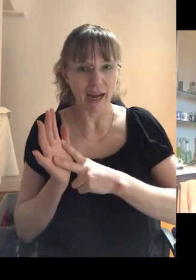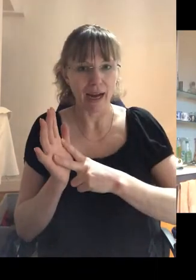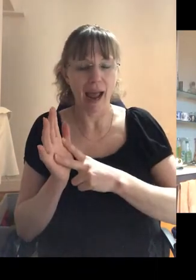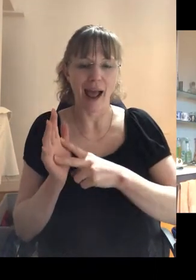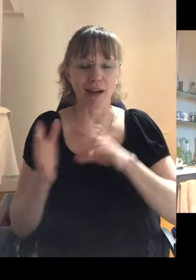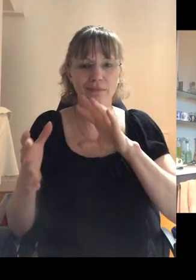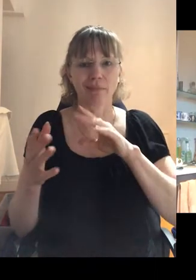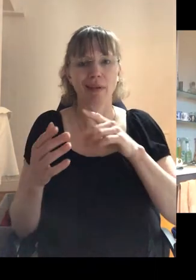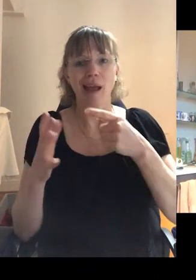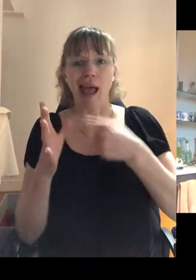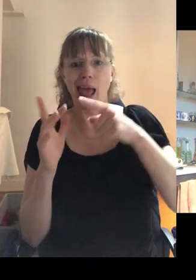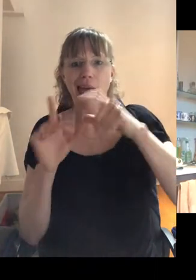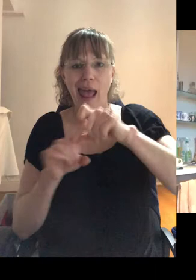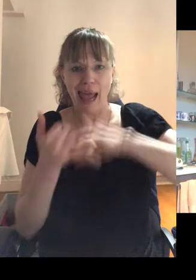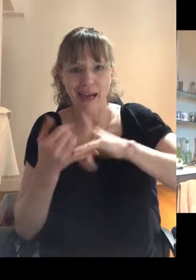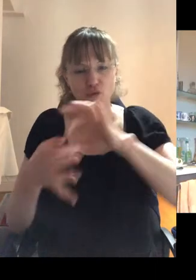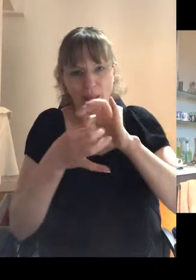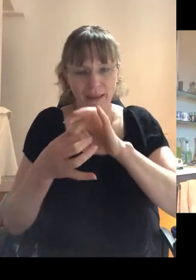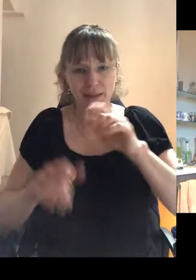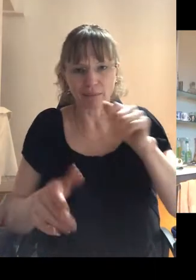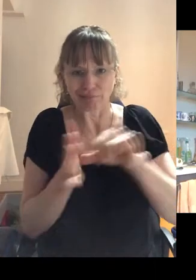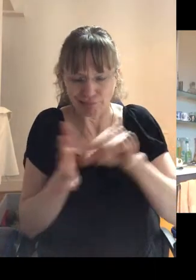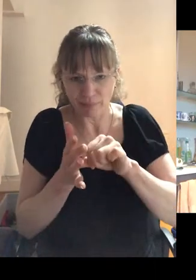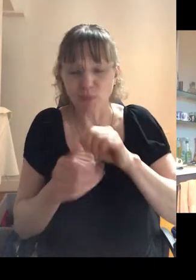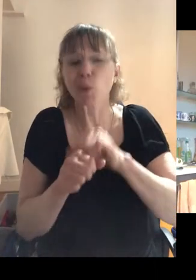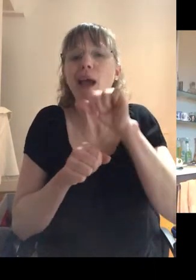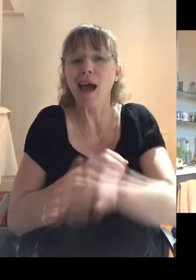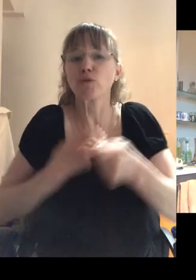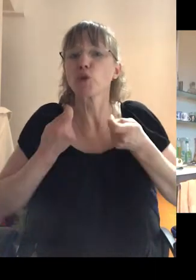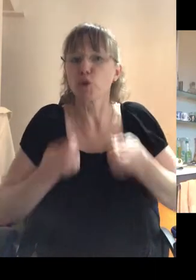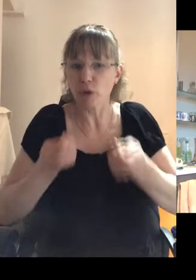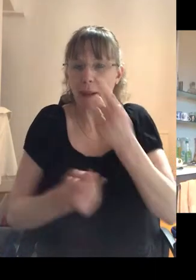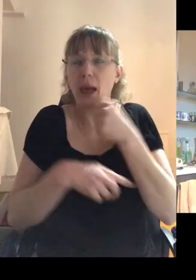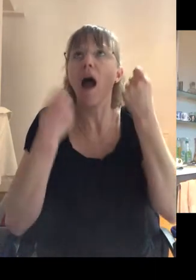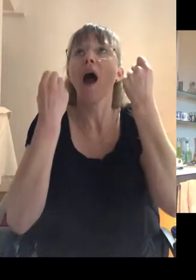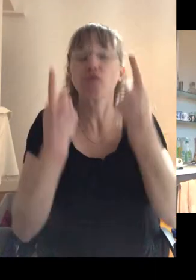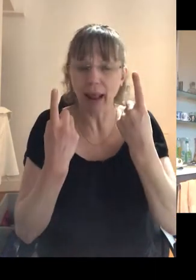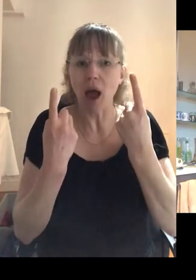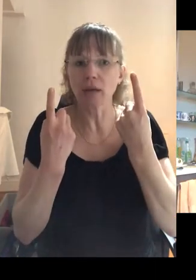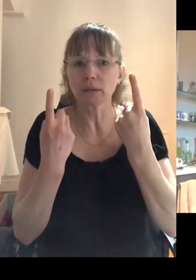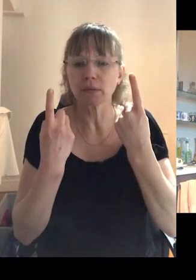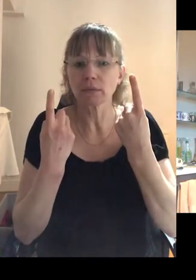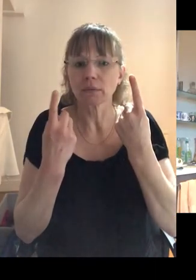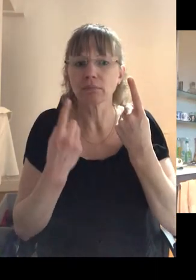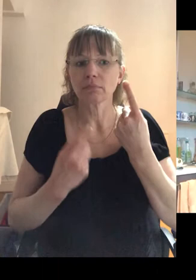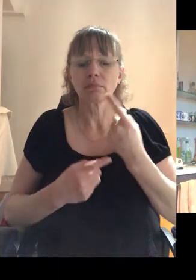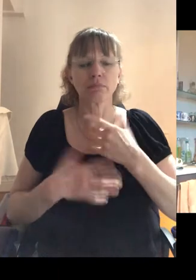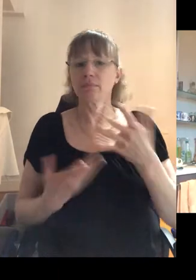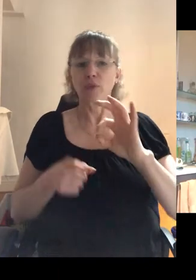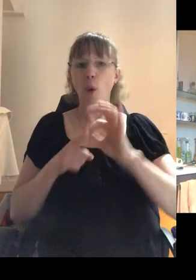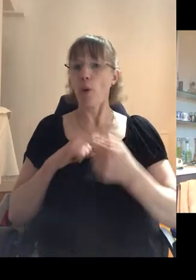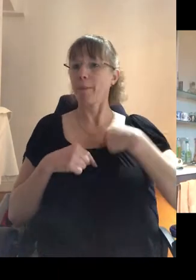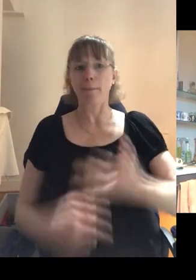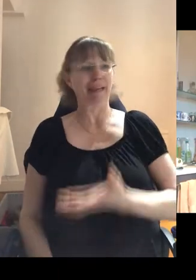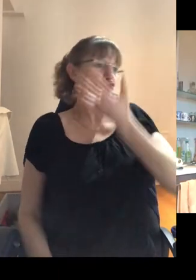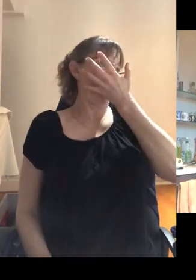AIDS related conditions when I was, it was only after having treatment that I suddenly realized that there were, there, there was no point in me being a